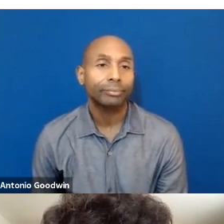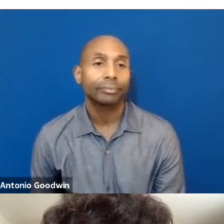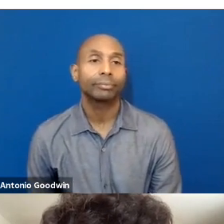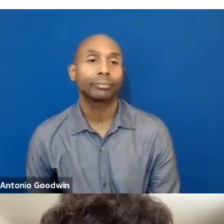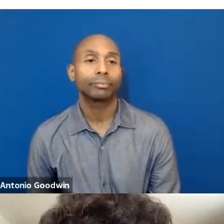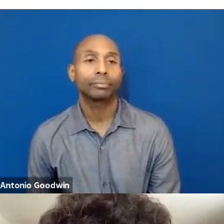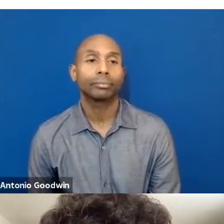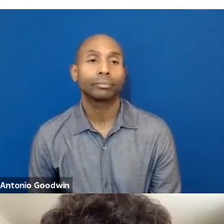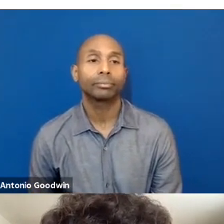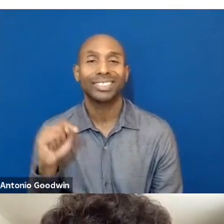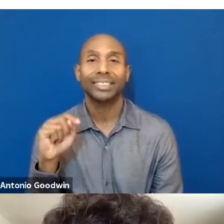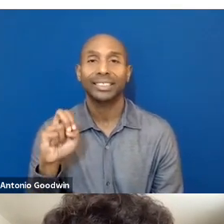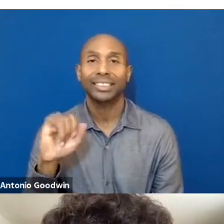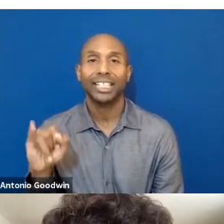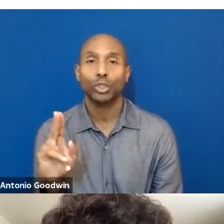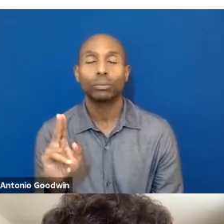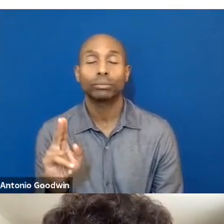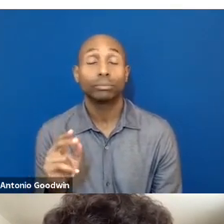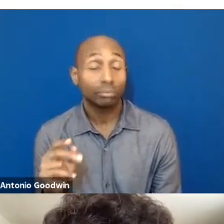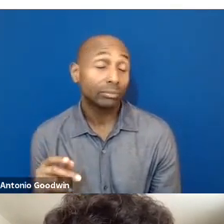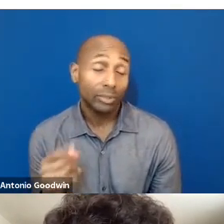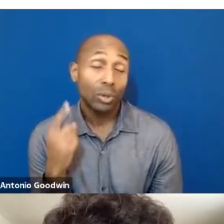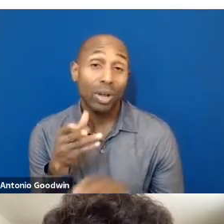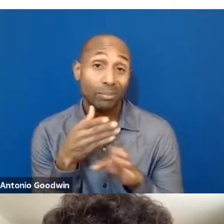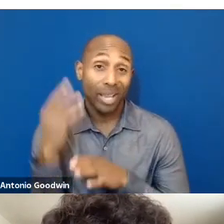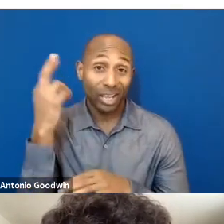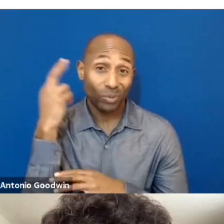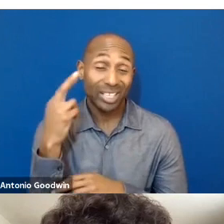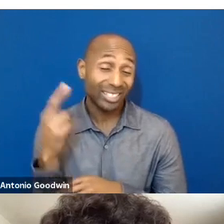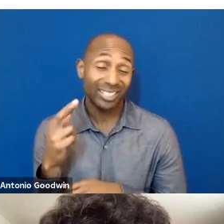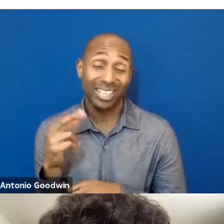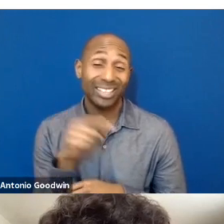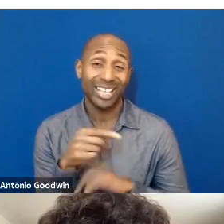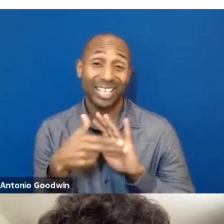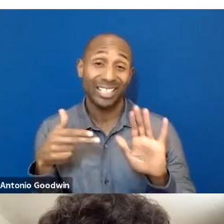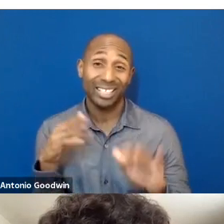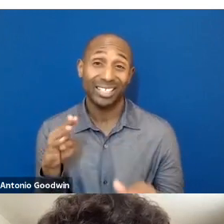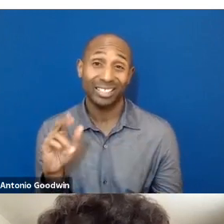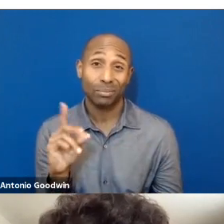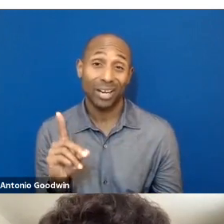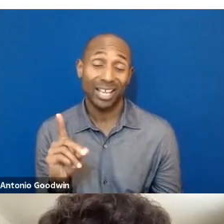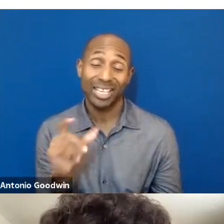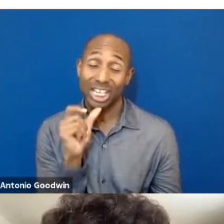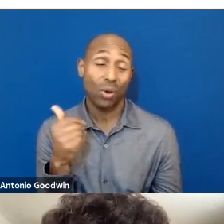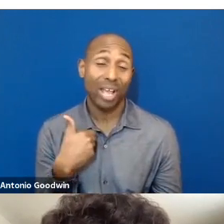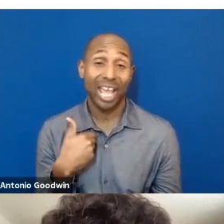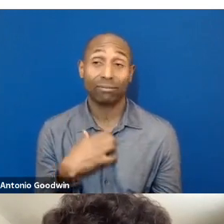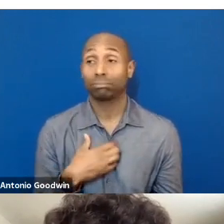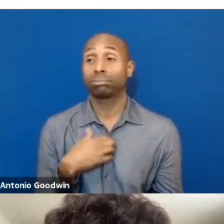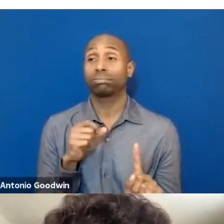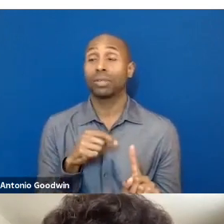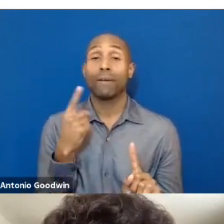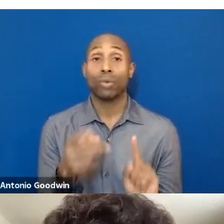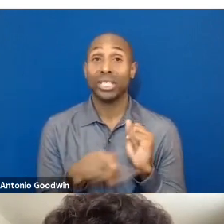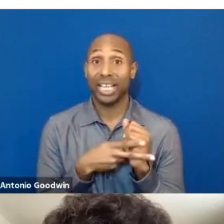these brands don't have incentives to save these garments is because it doesn't make them money. And so if your central